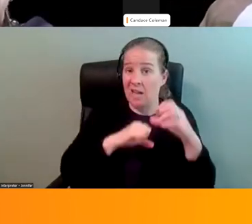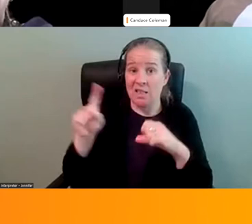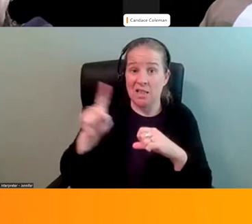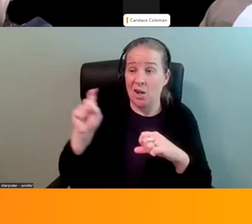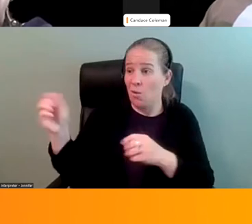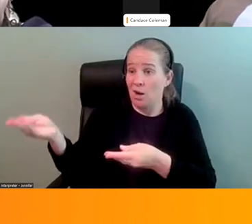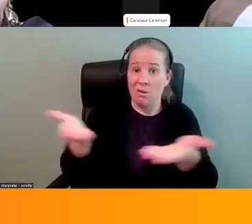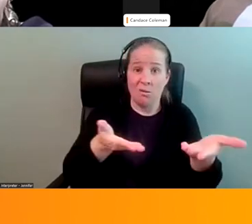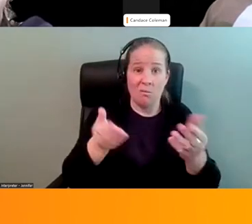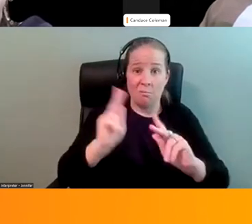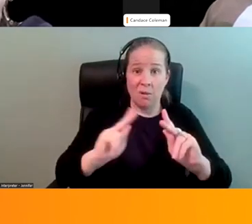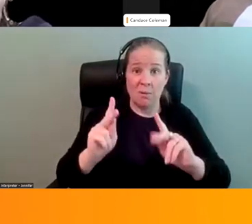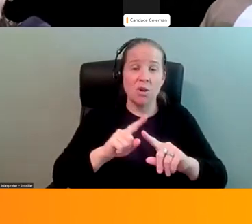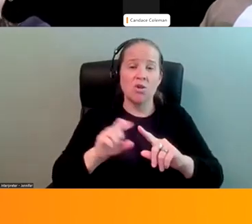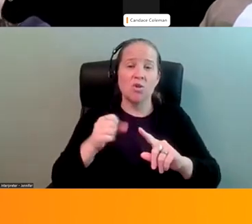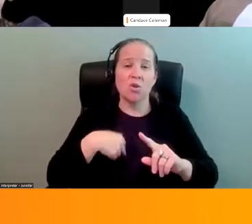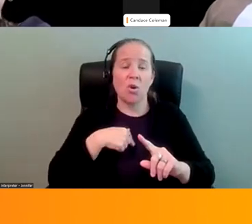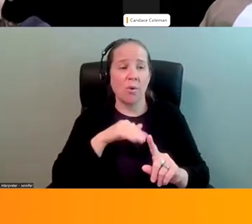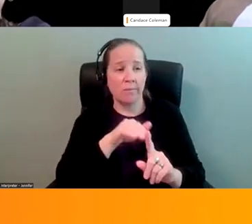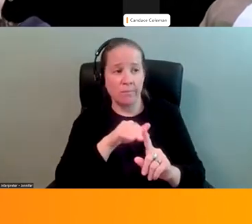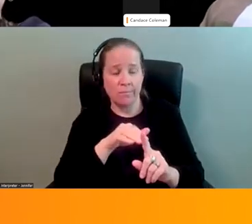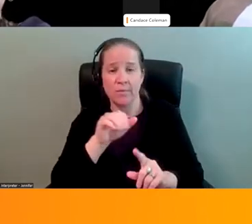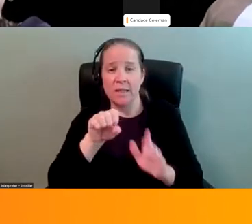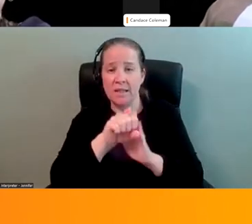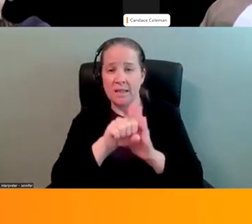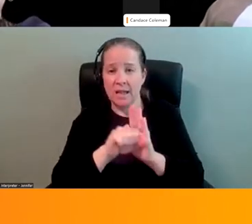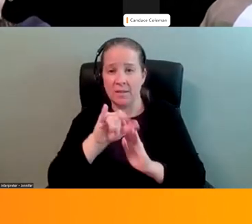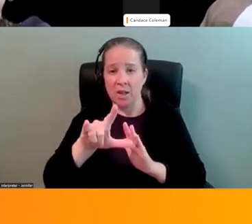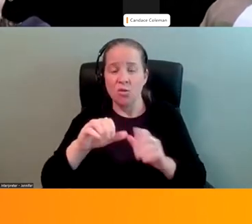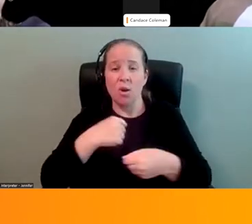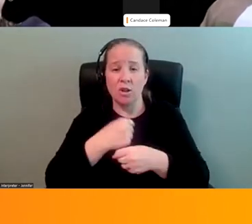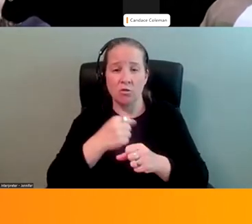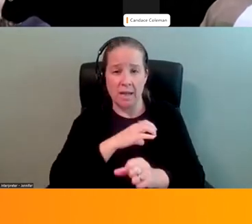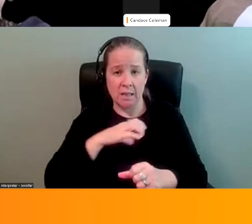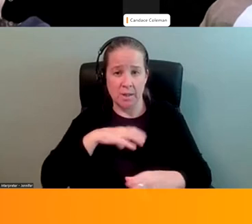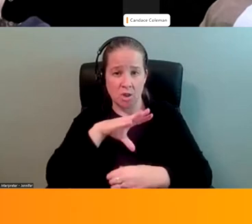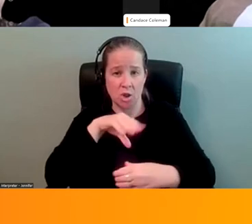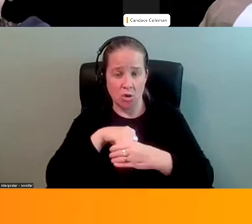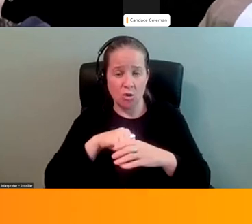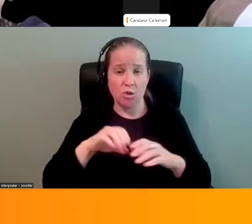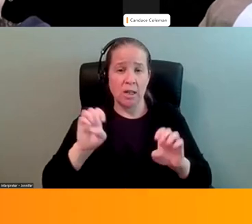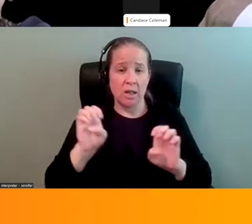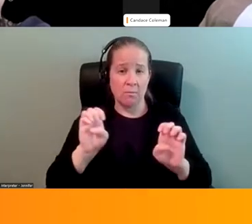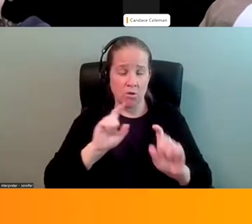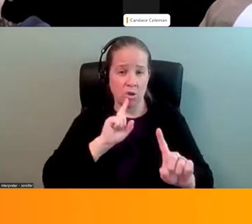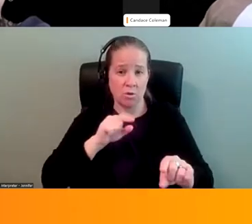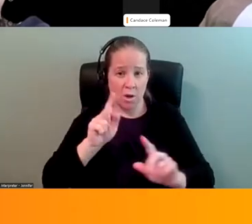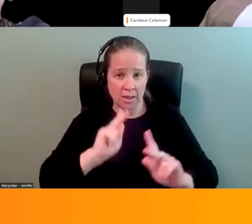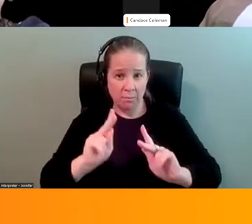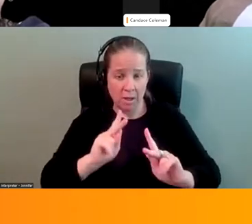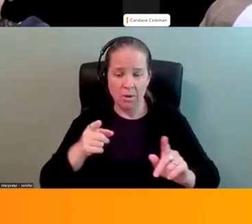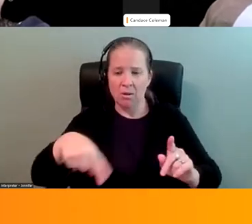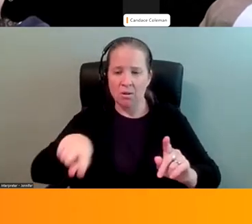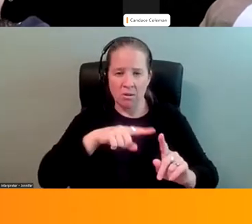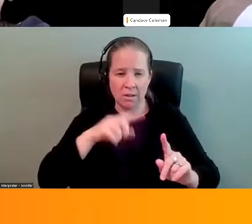we mandate that the state of Illinois creates committees that include emergency response, people with lived experience,